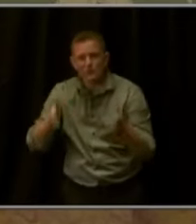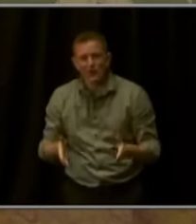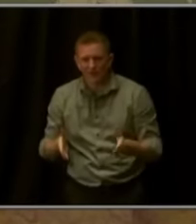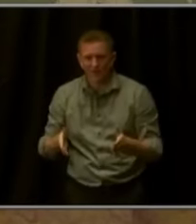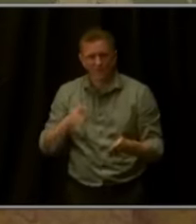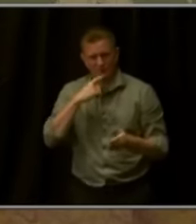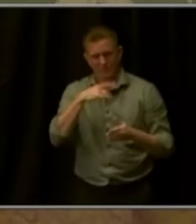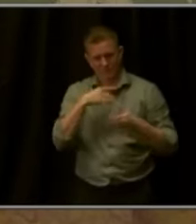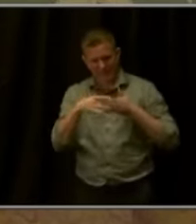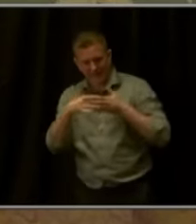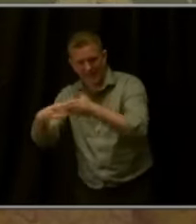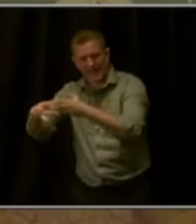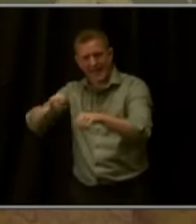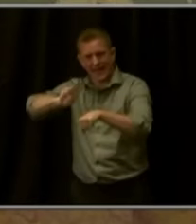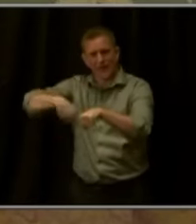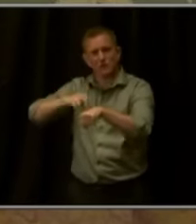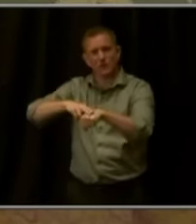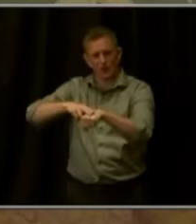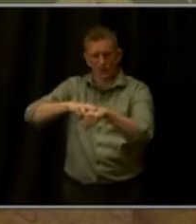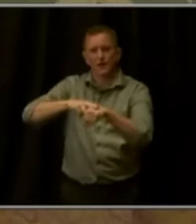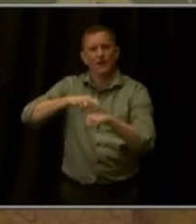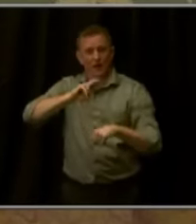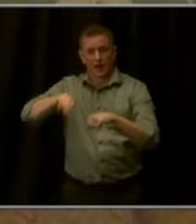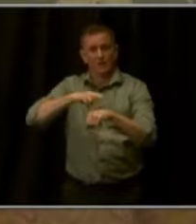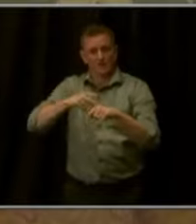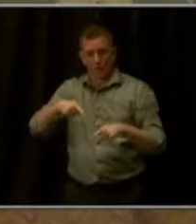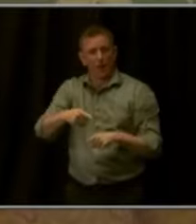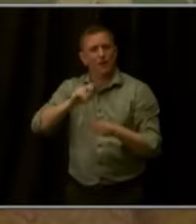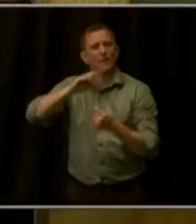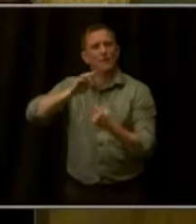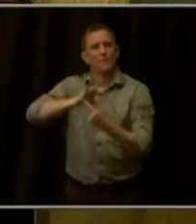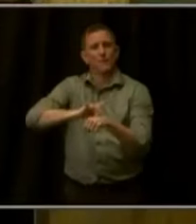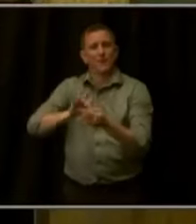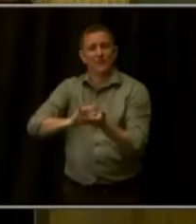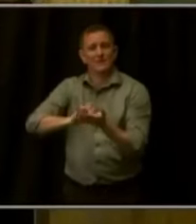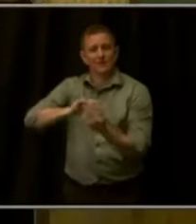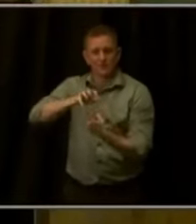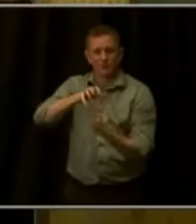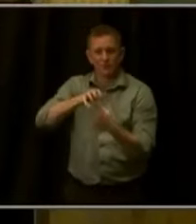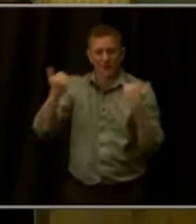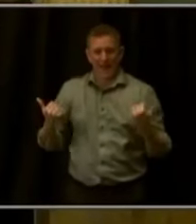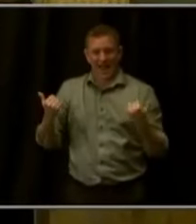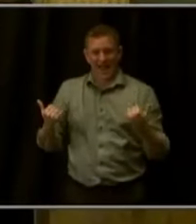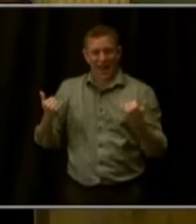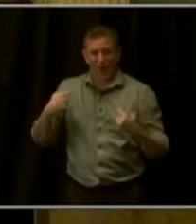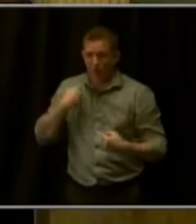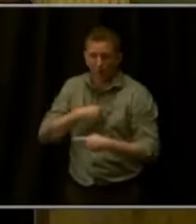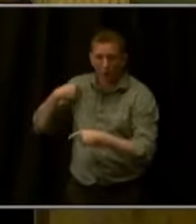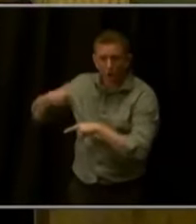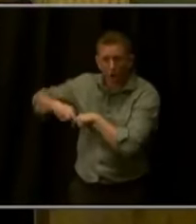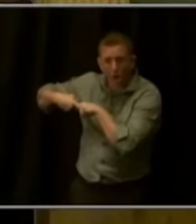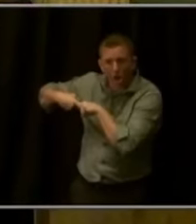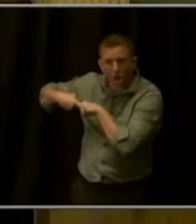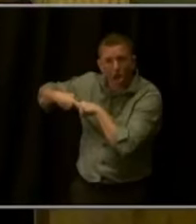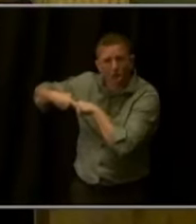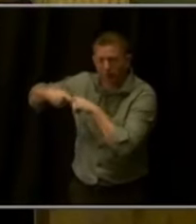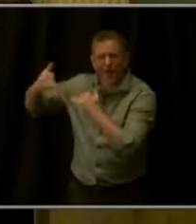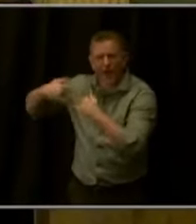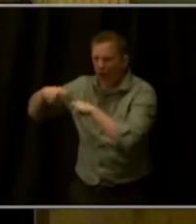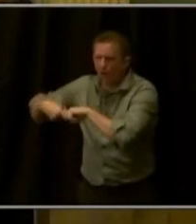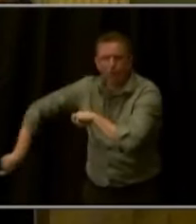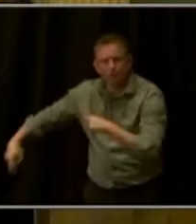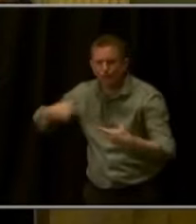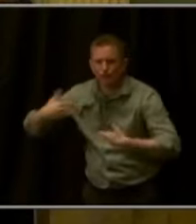medicine, unfreezing 50-plus years of stifled research to learn about the potential benefits for the people of our state and beyond.